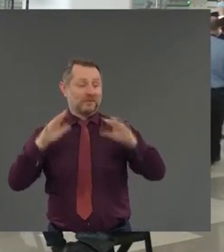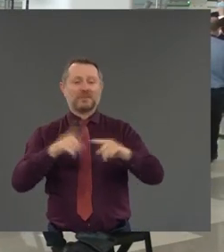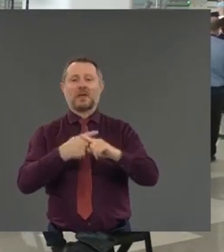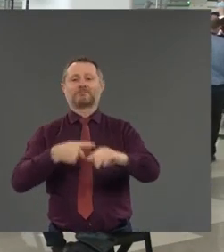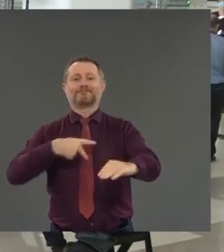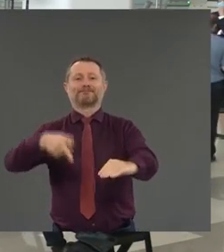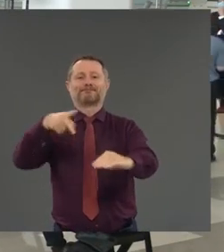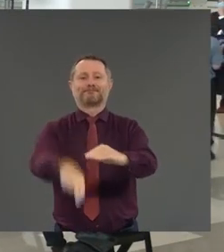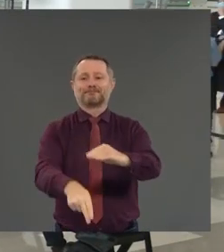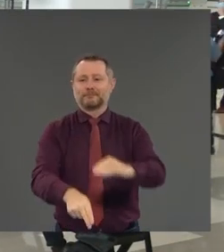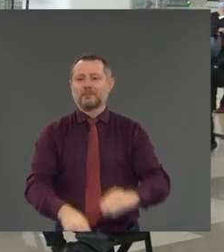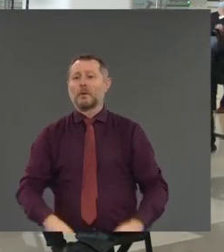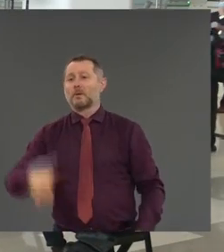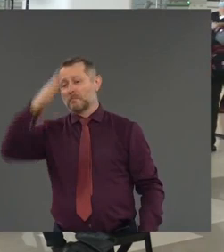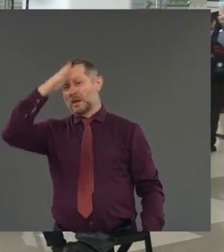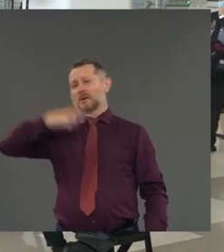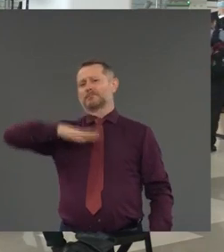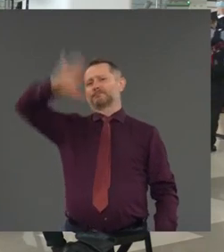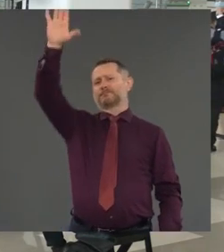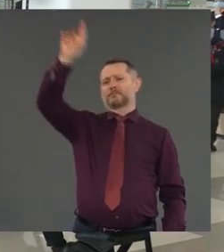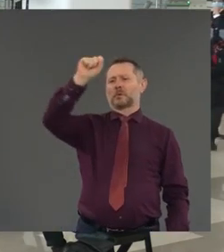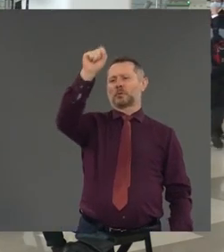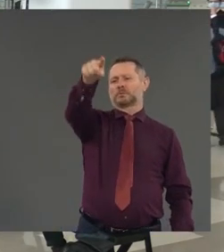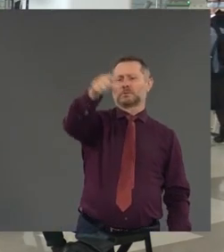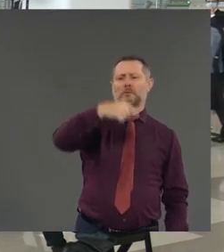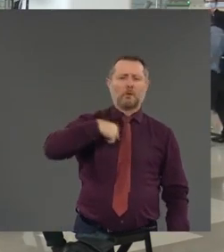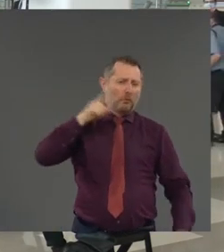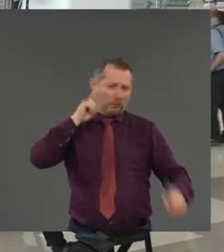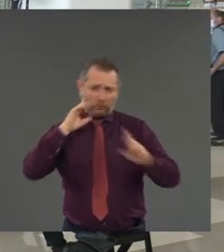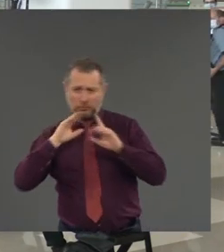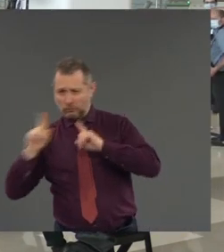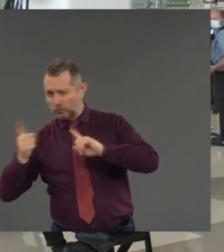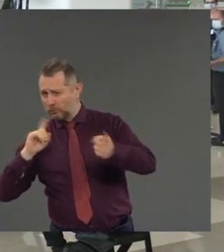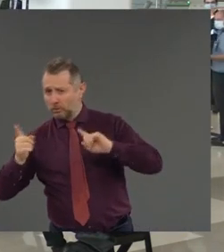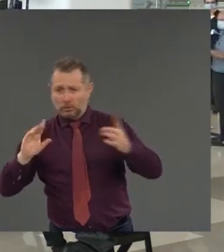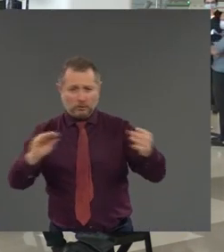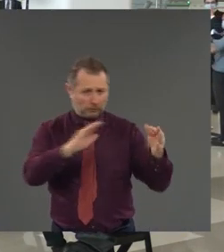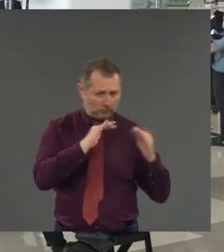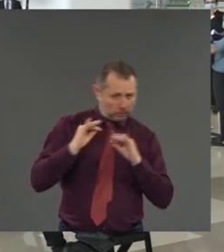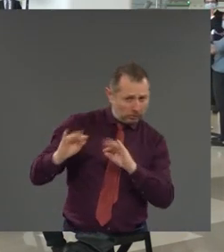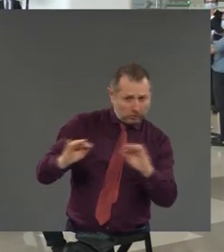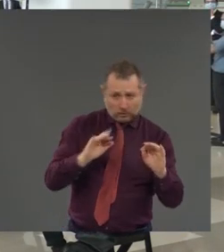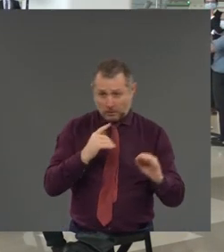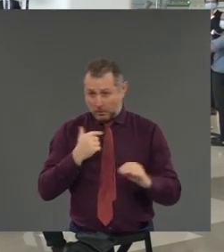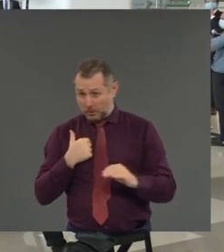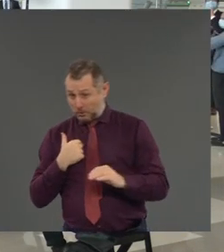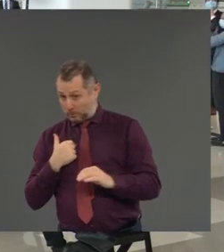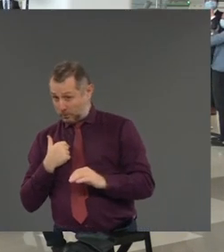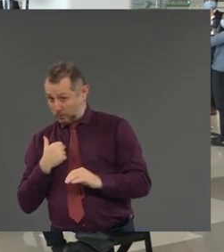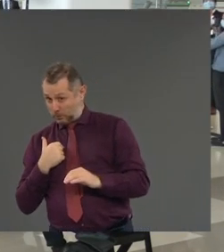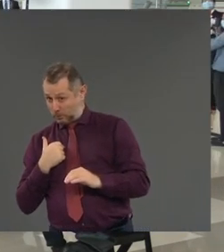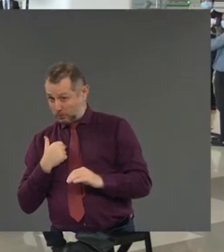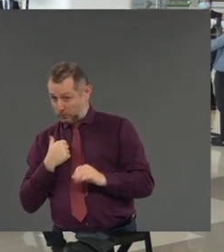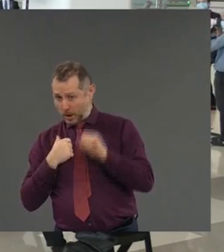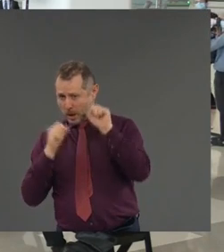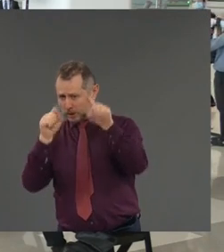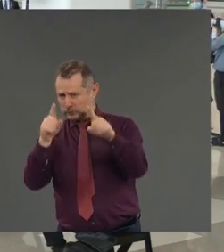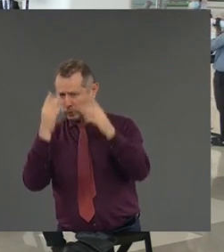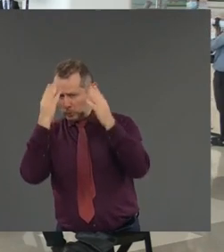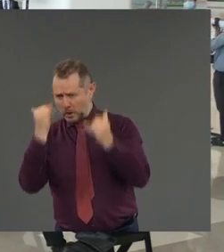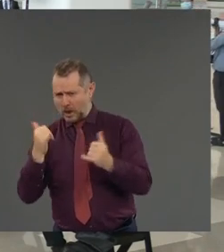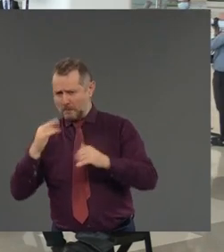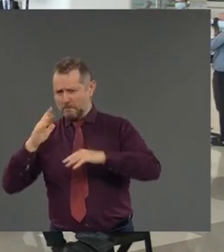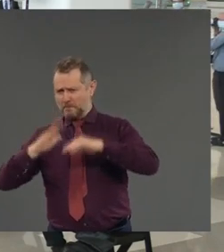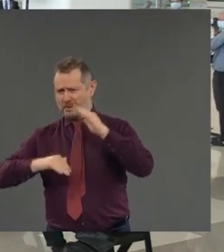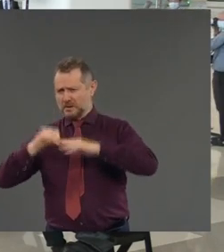me about 25 minutes. Lookity split. It was free because I have an unlimited metro card. Why are we building an air train that would take me and a